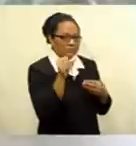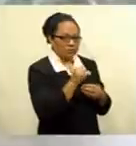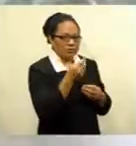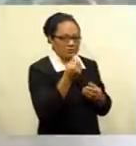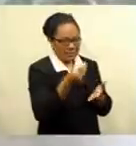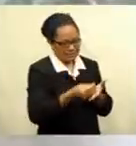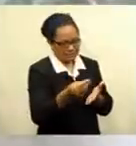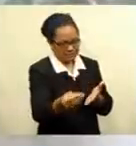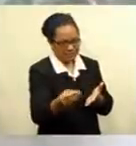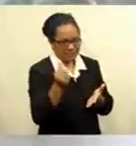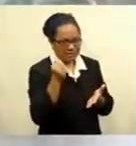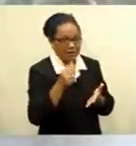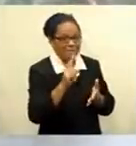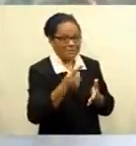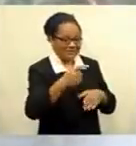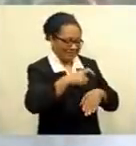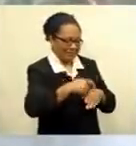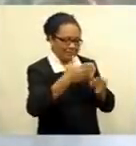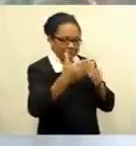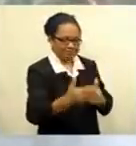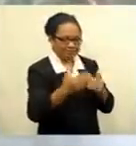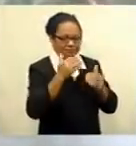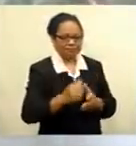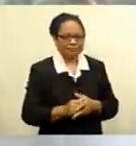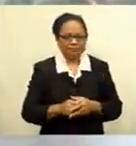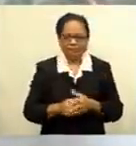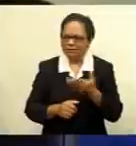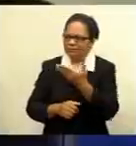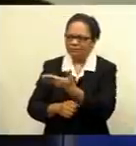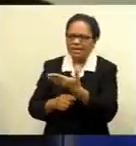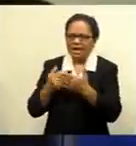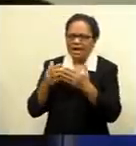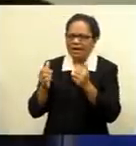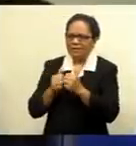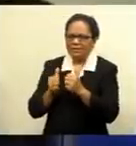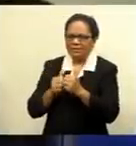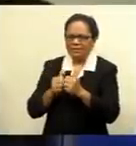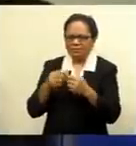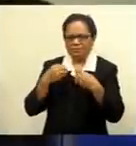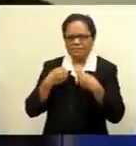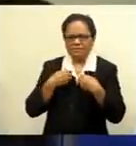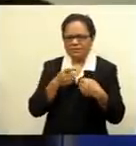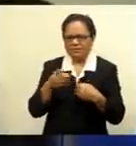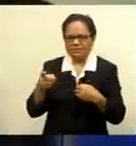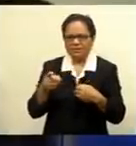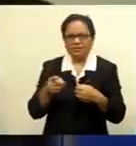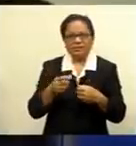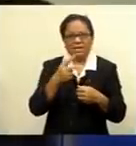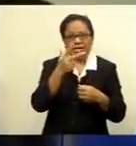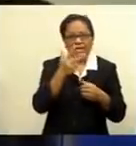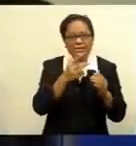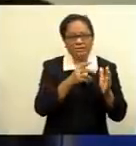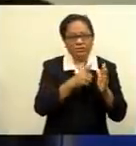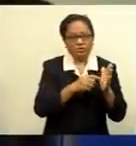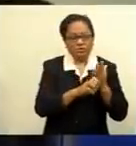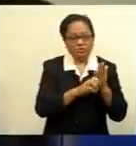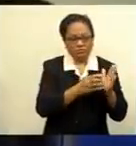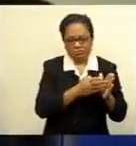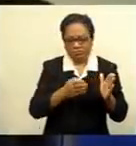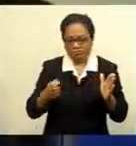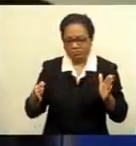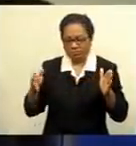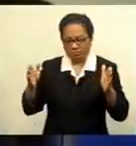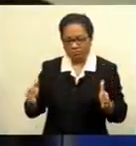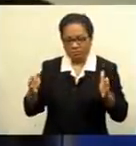of time. How many cases have been discovered by the council? Between 8 June to 26 August 2021, the